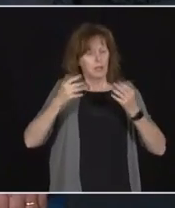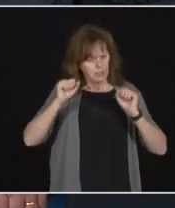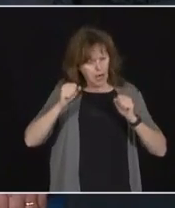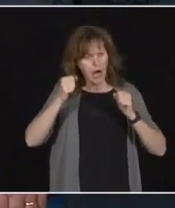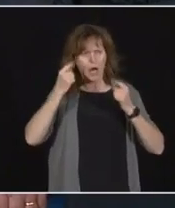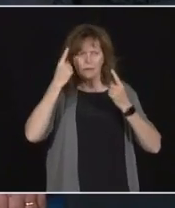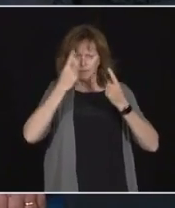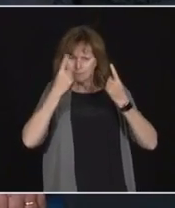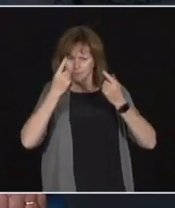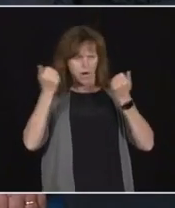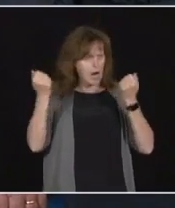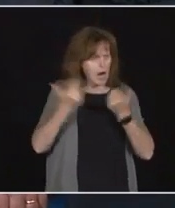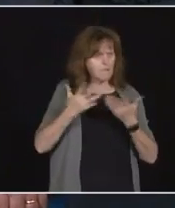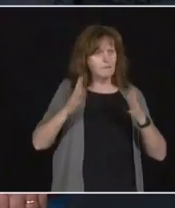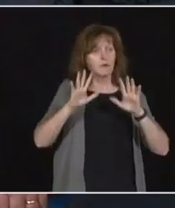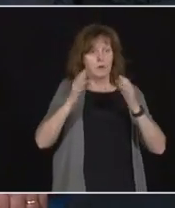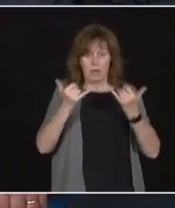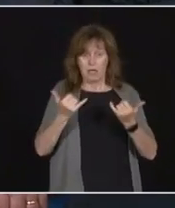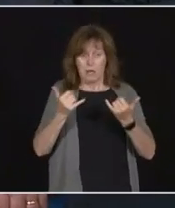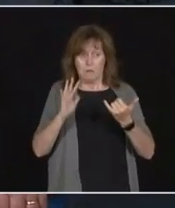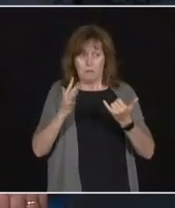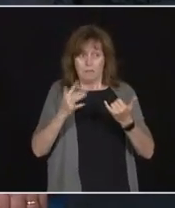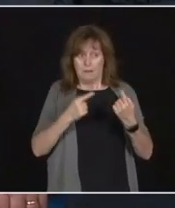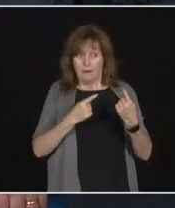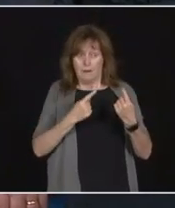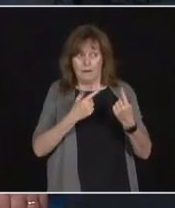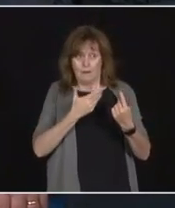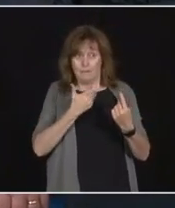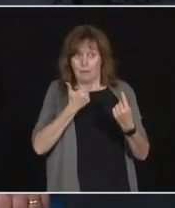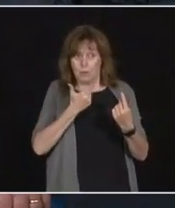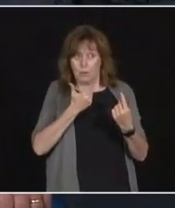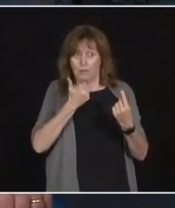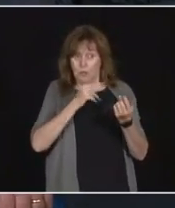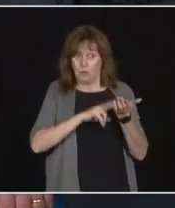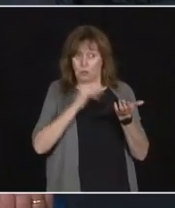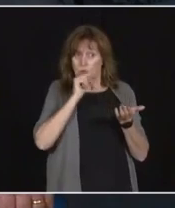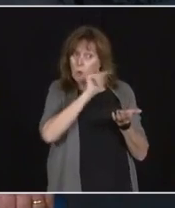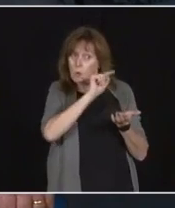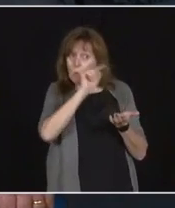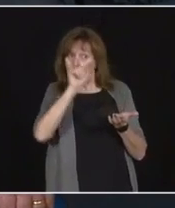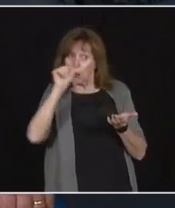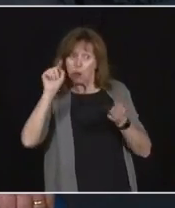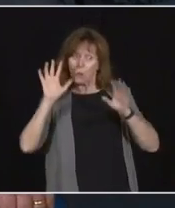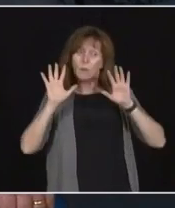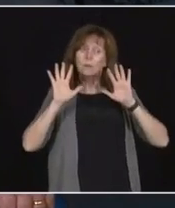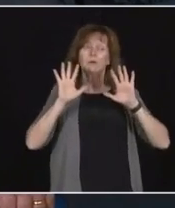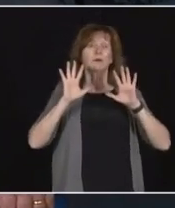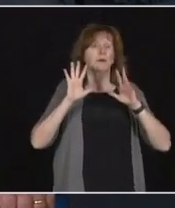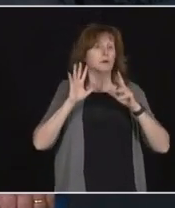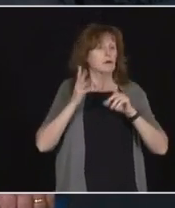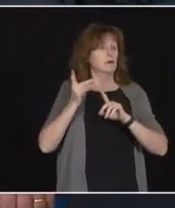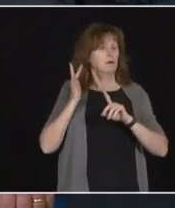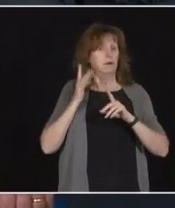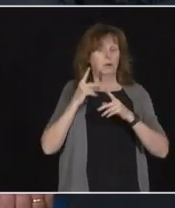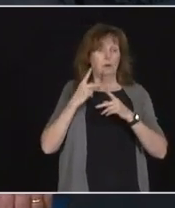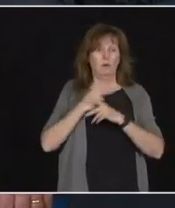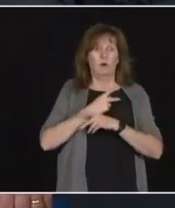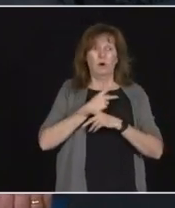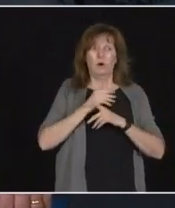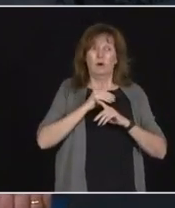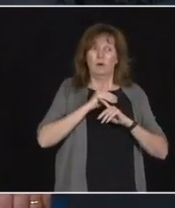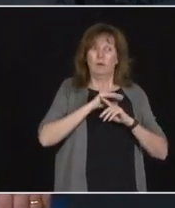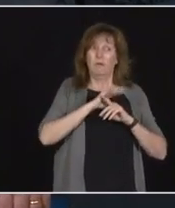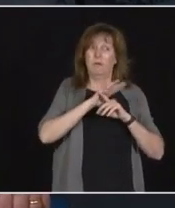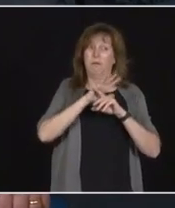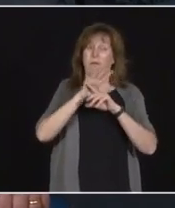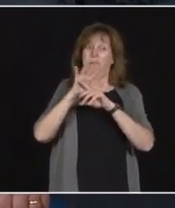well with the homes. And even during the peak of the COVID outbreak, other 80% of our homes were not in outbreak.